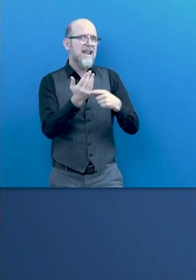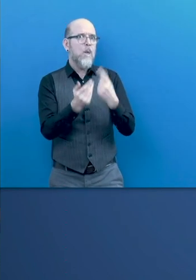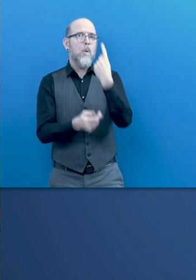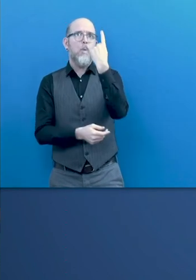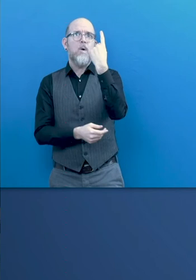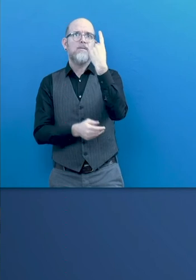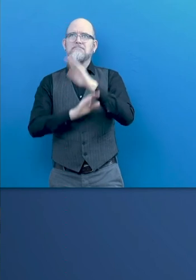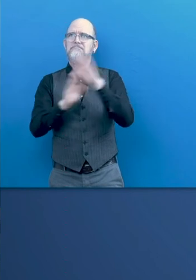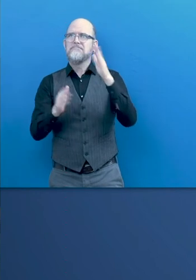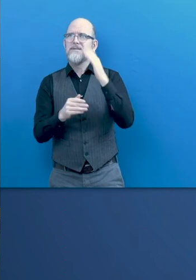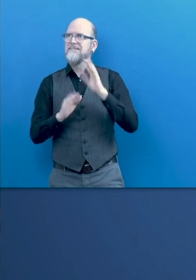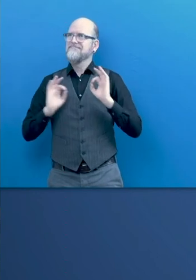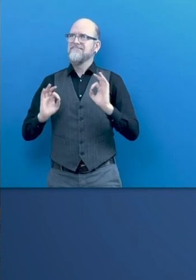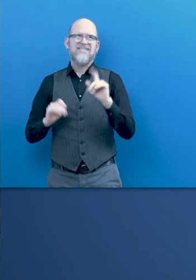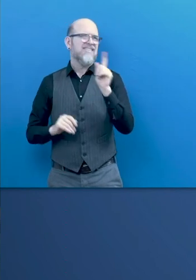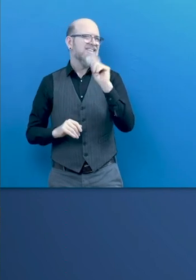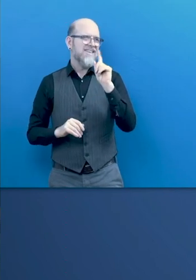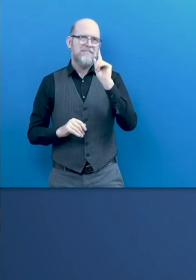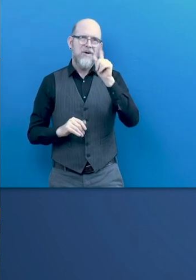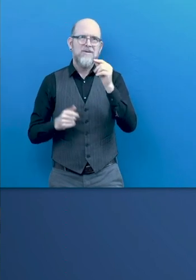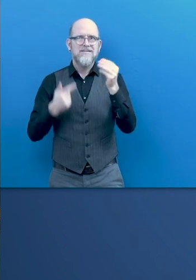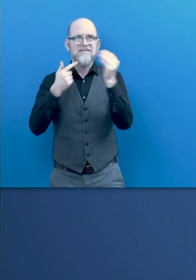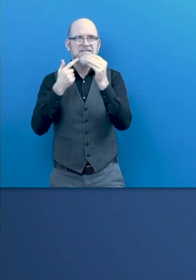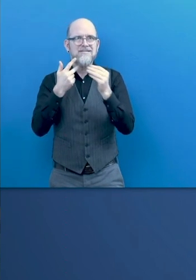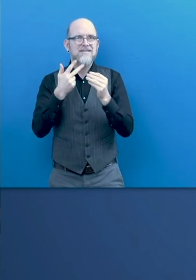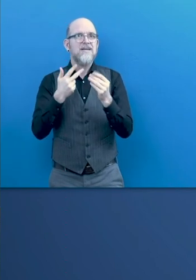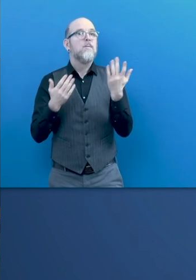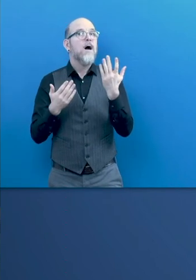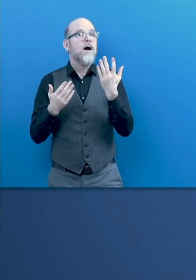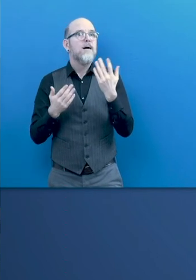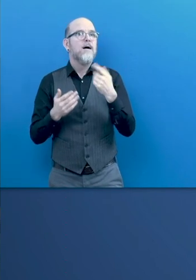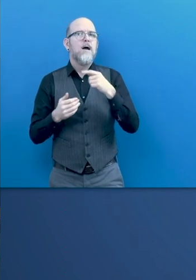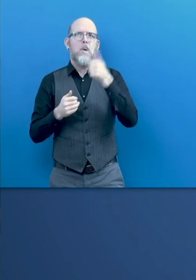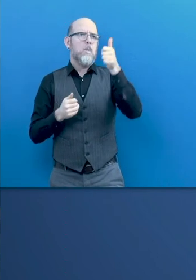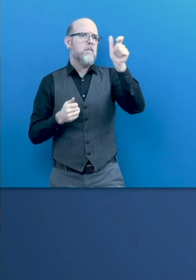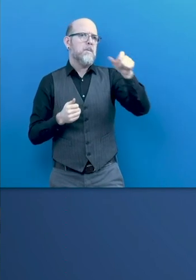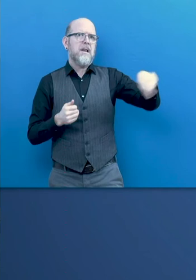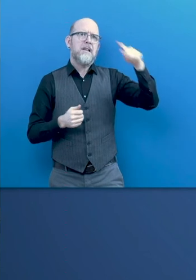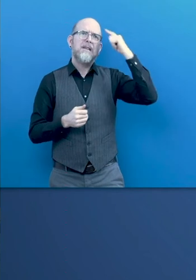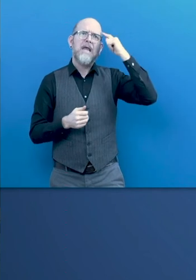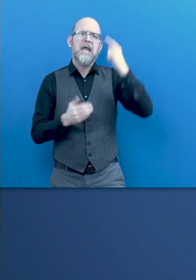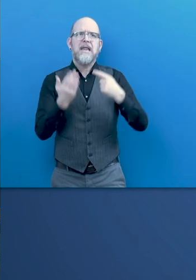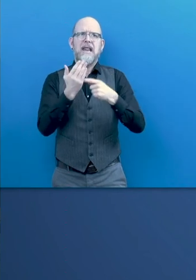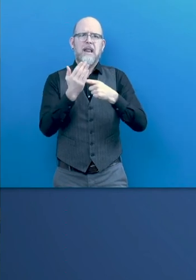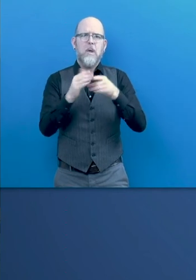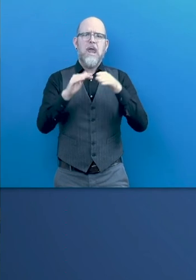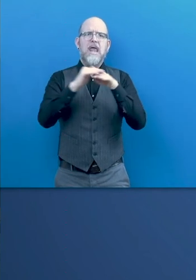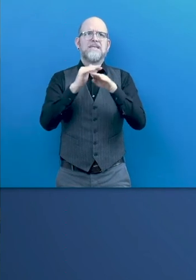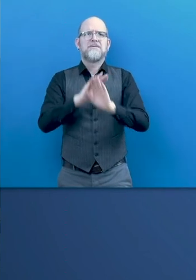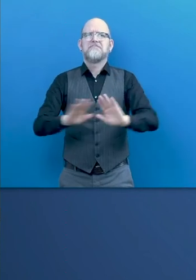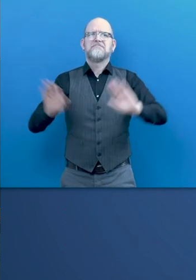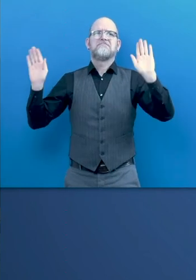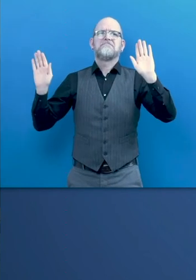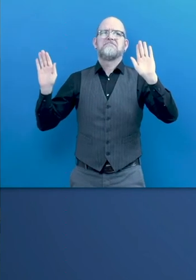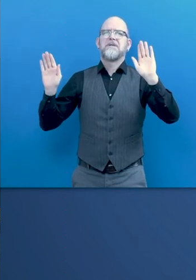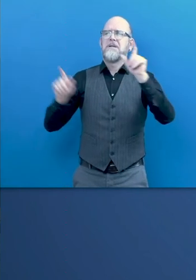usually we think that providing accessible technology to people with disabilities is enough. That if